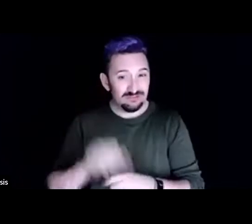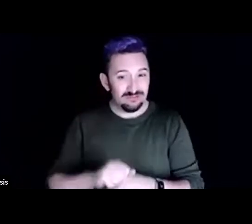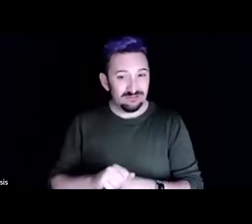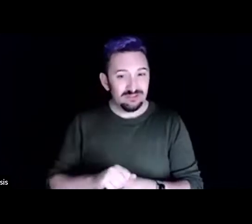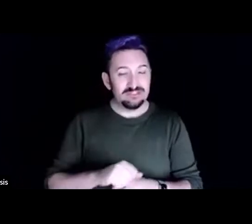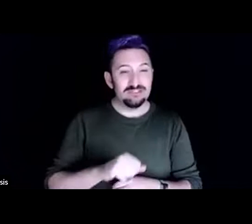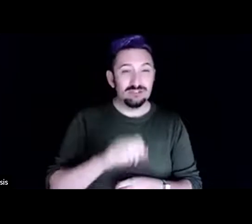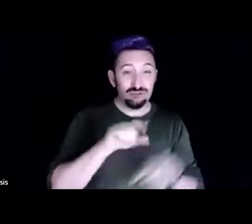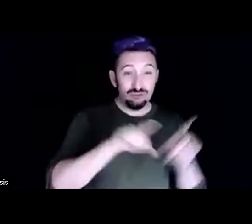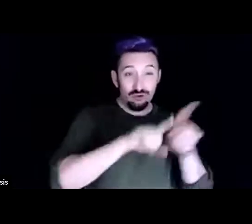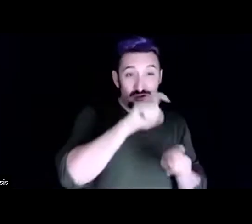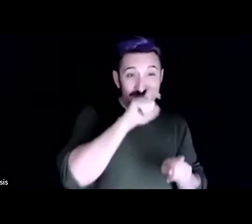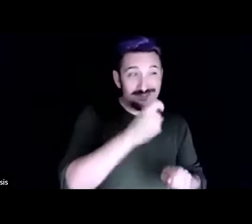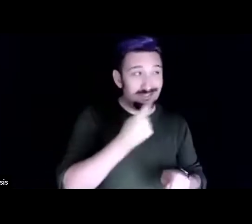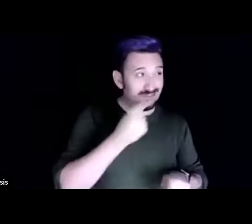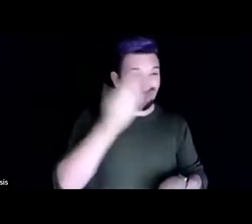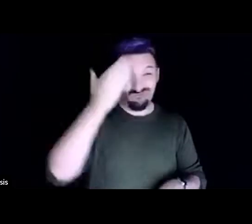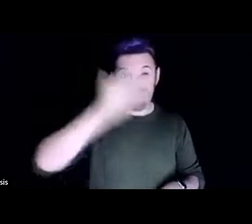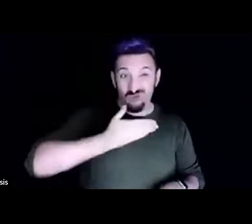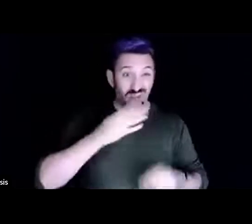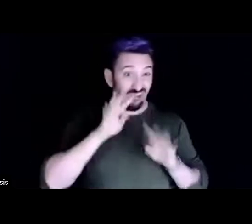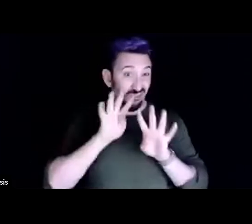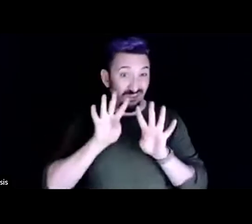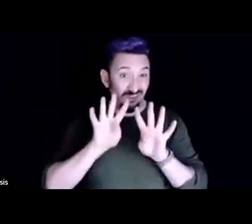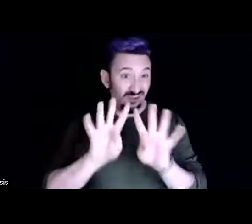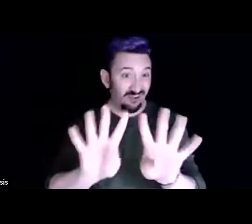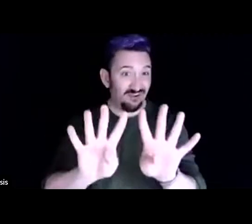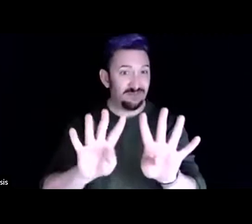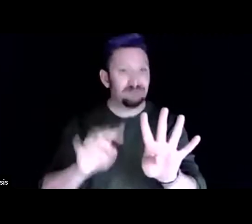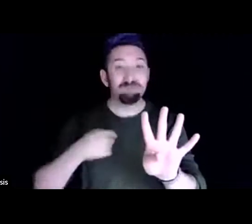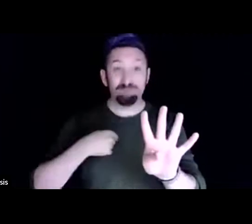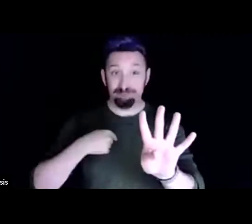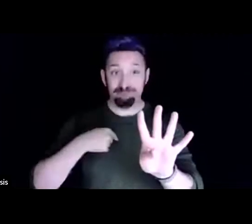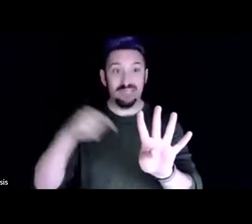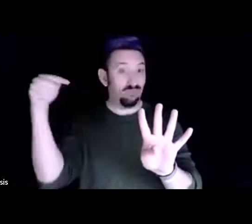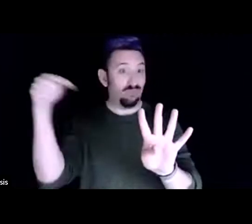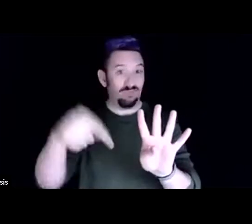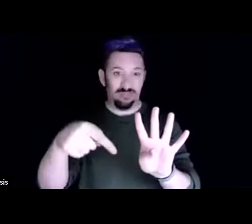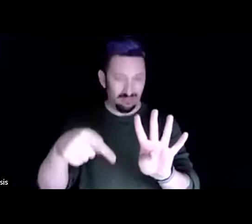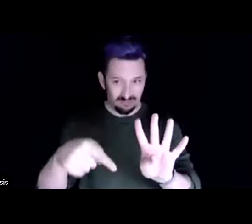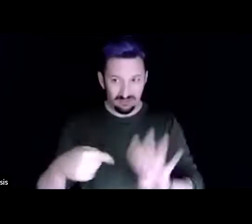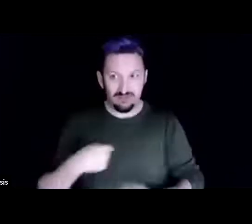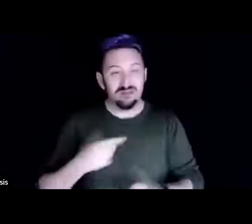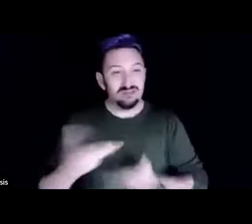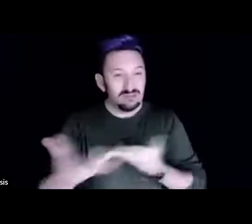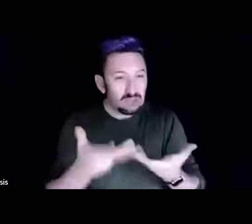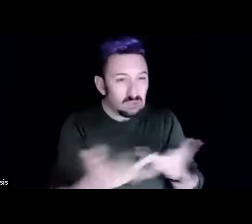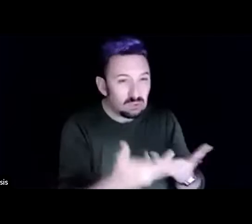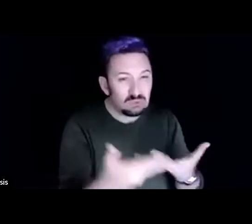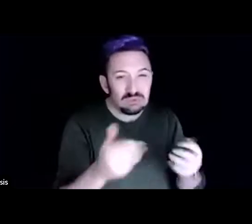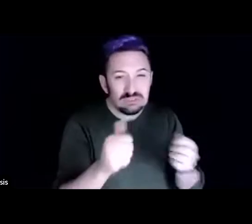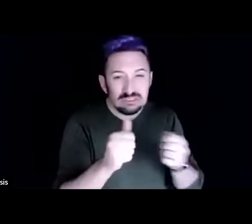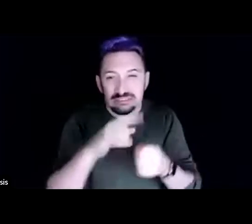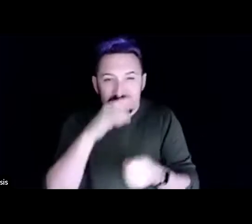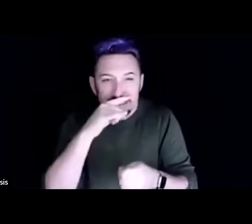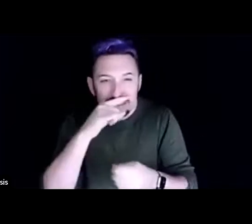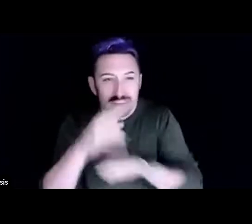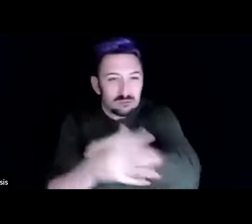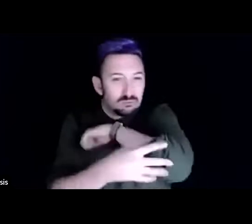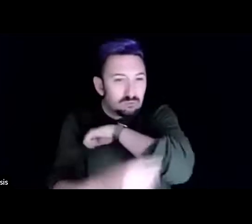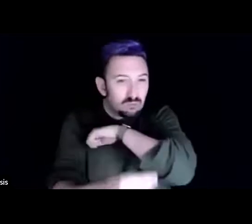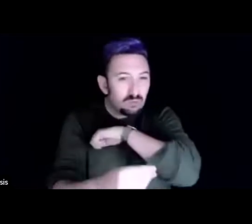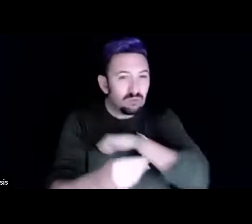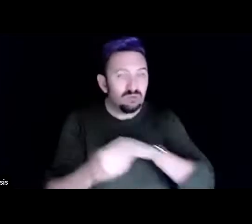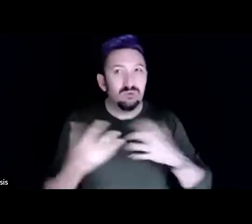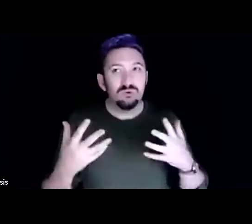hood right and so there they are trying to figure out how to get along how to make it in a pretty harsh world that they